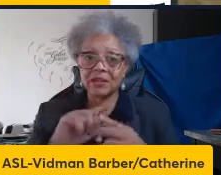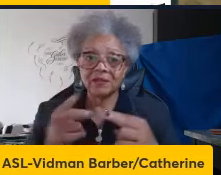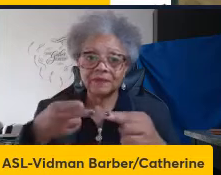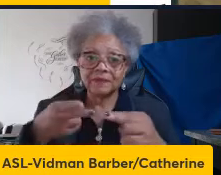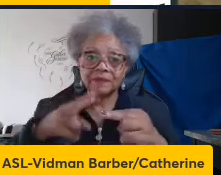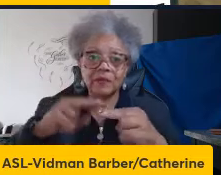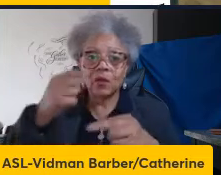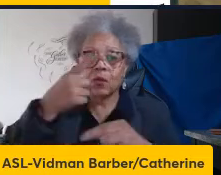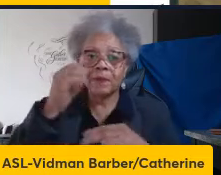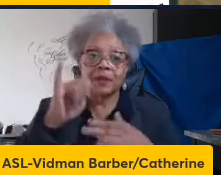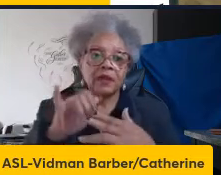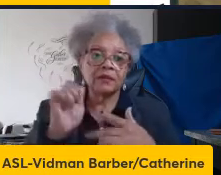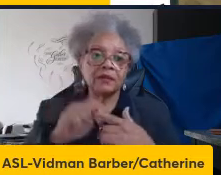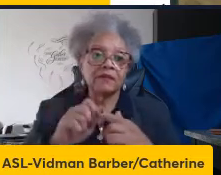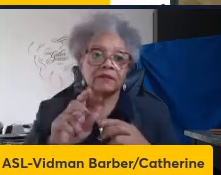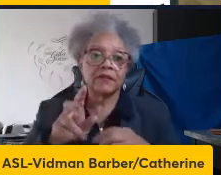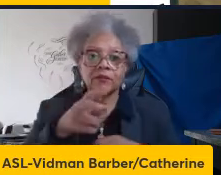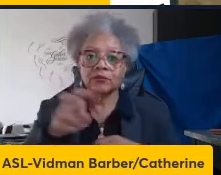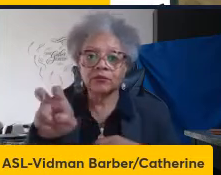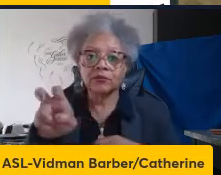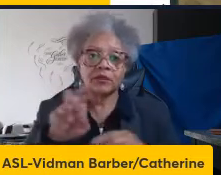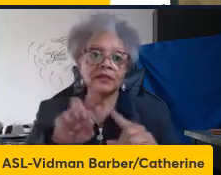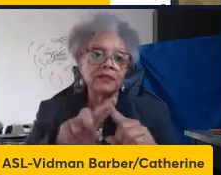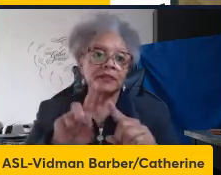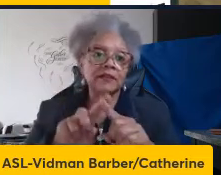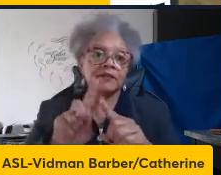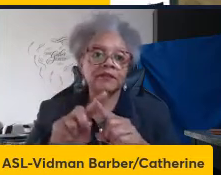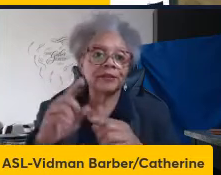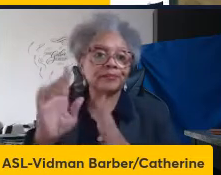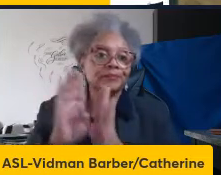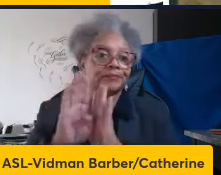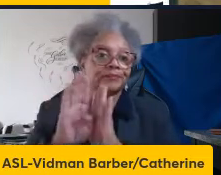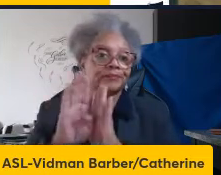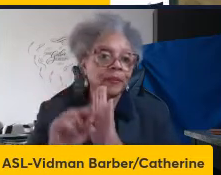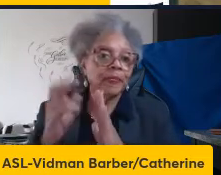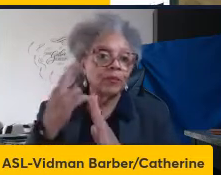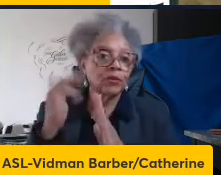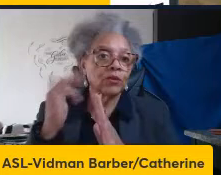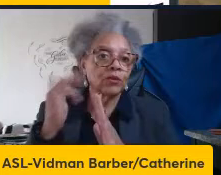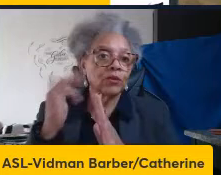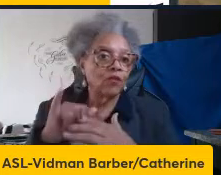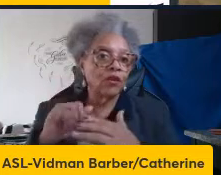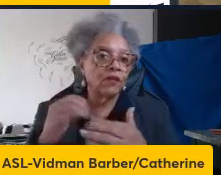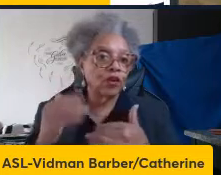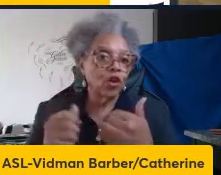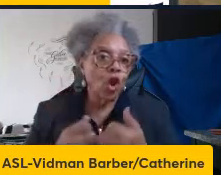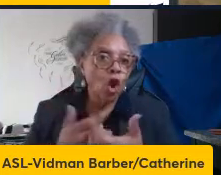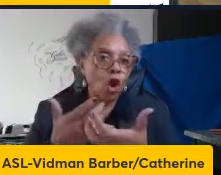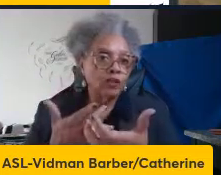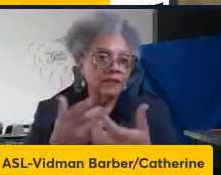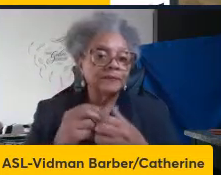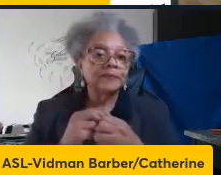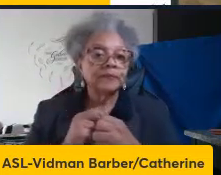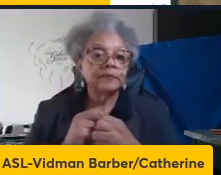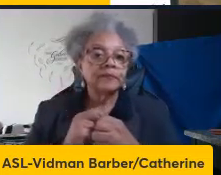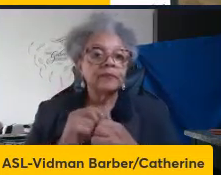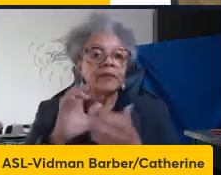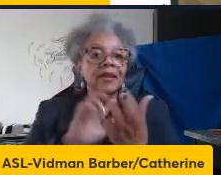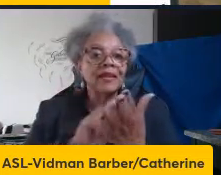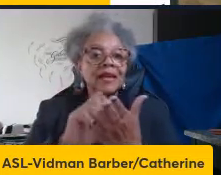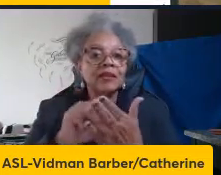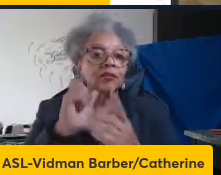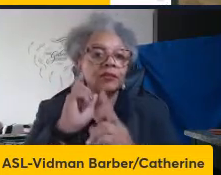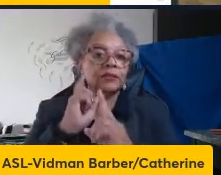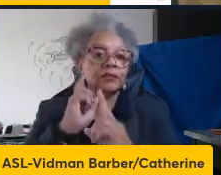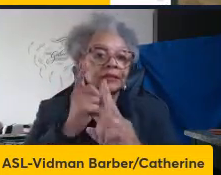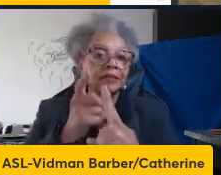of the contribution of many of those different etiologies. And like for other cancer, targeting the tumor micro